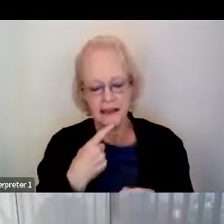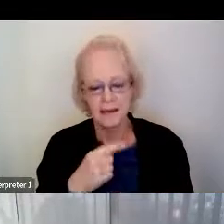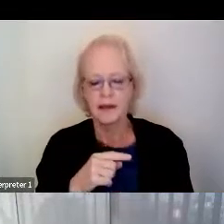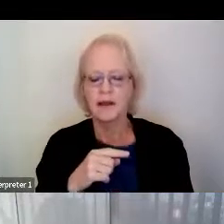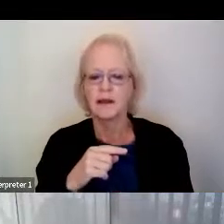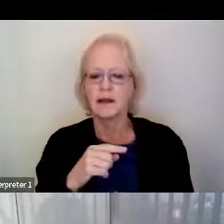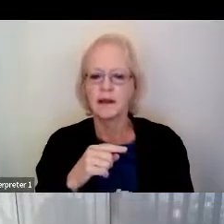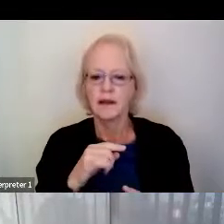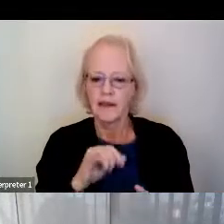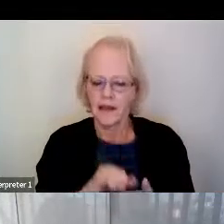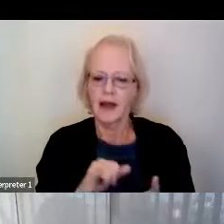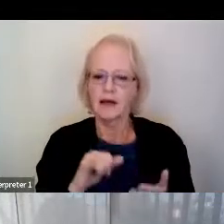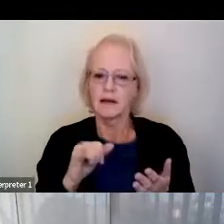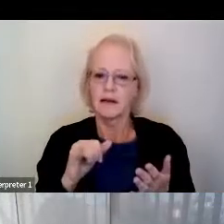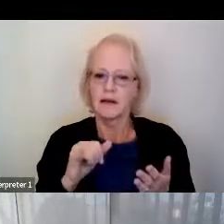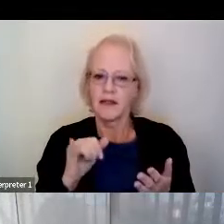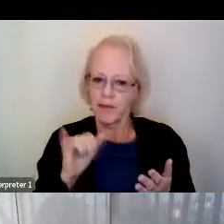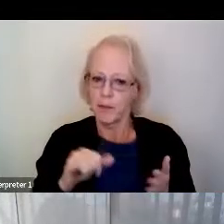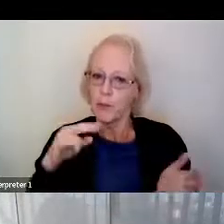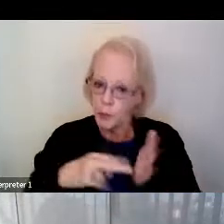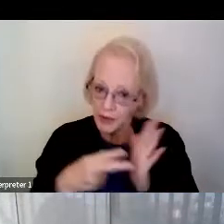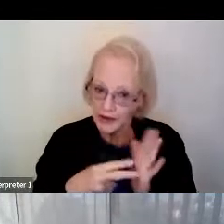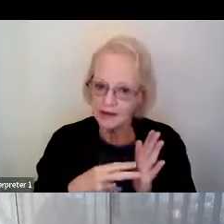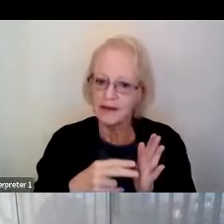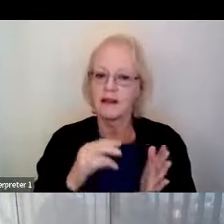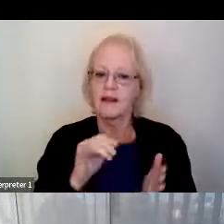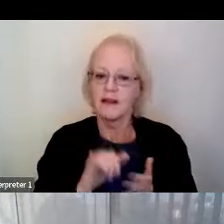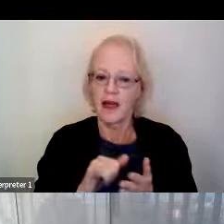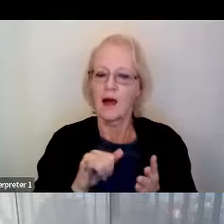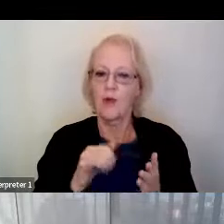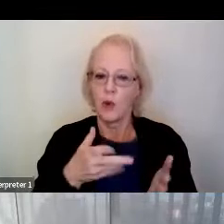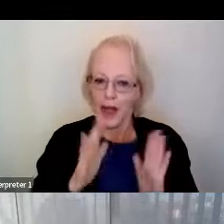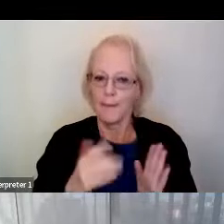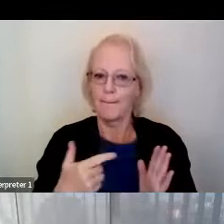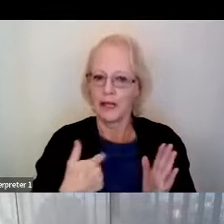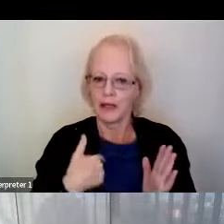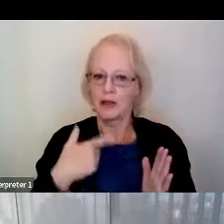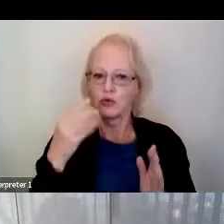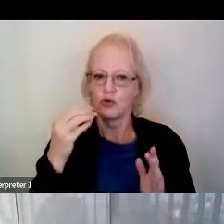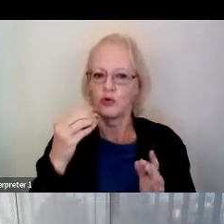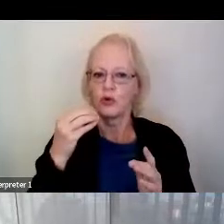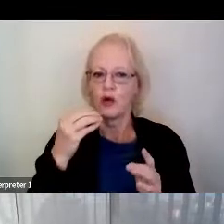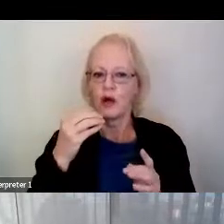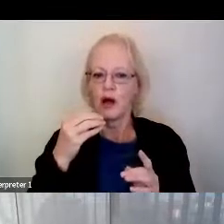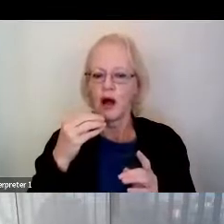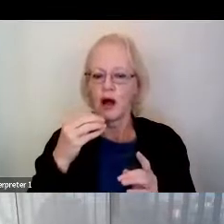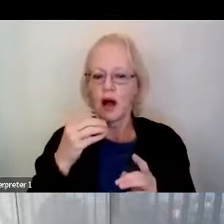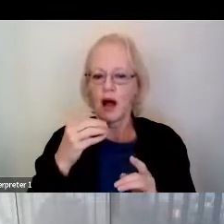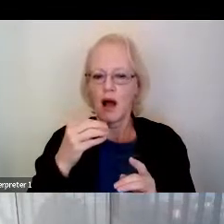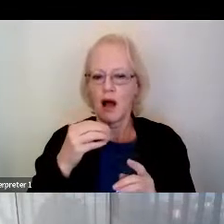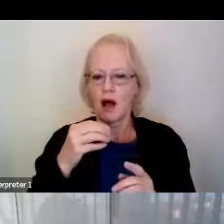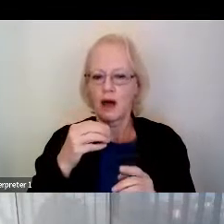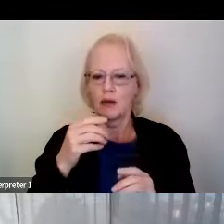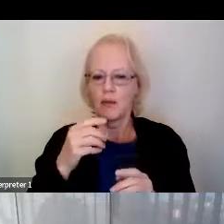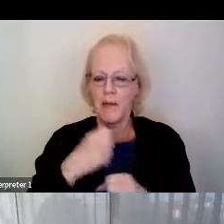to be able to operate a computer cursor or mouse and a robotic arm with his brain. Wow, I was blown